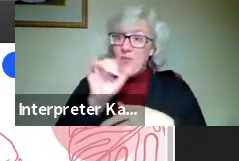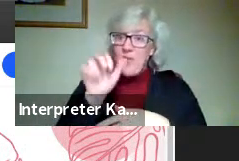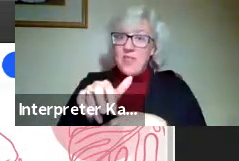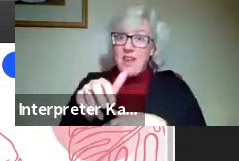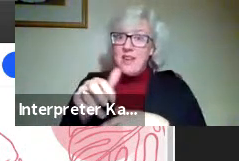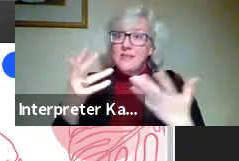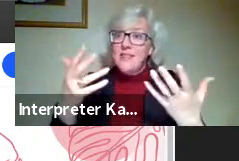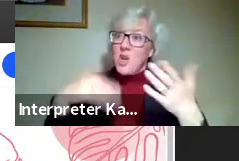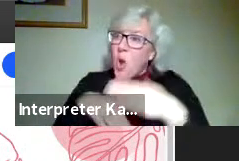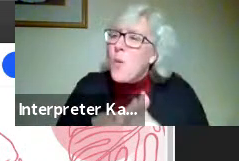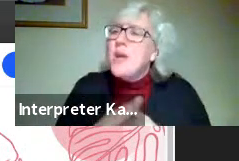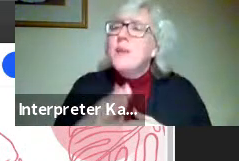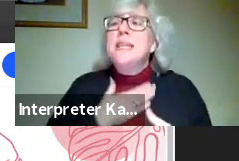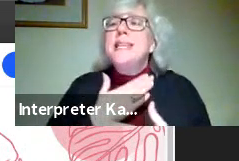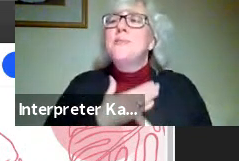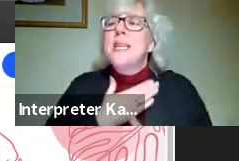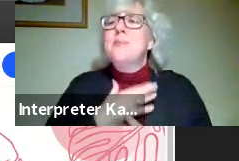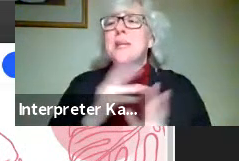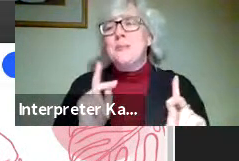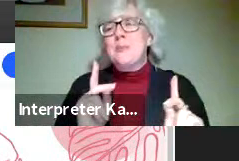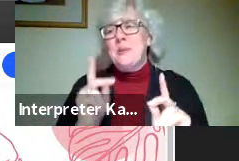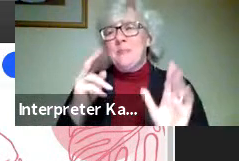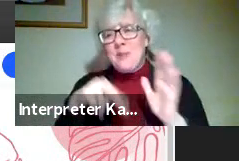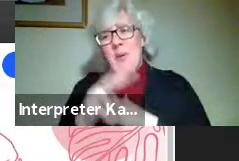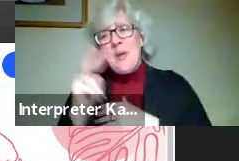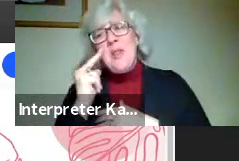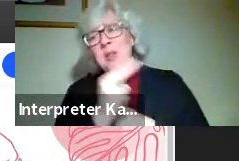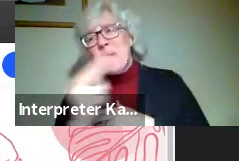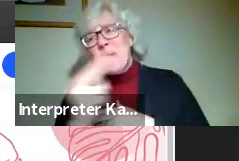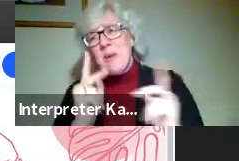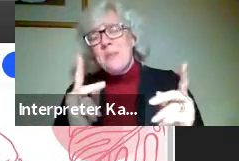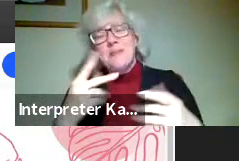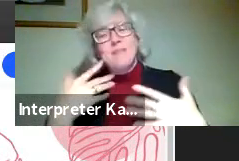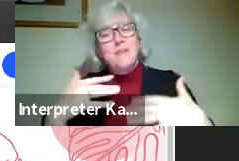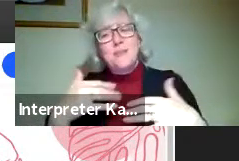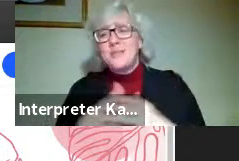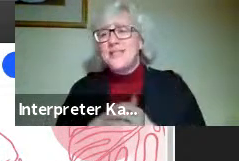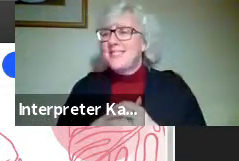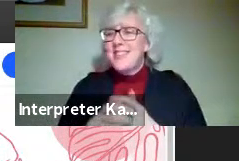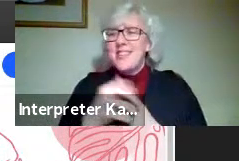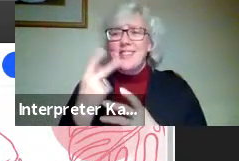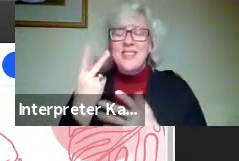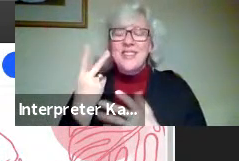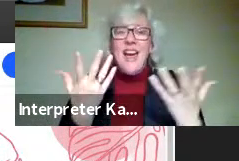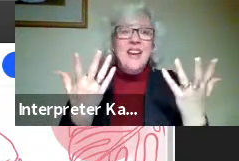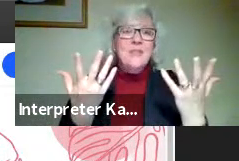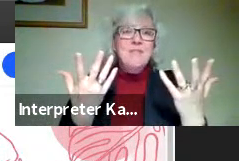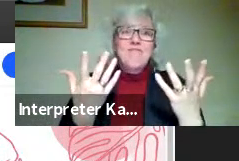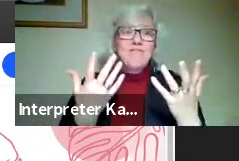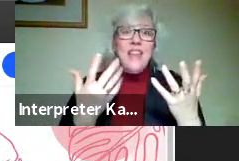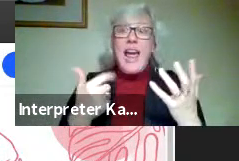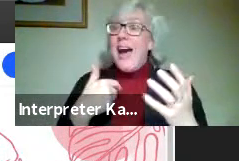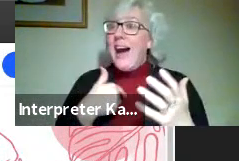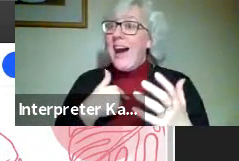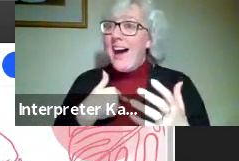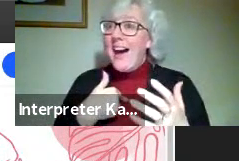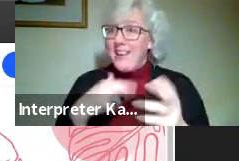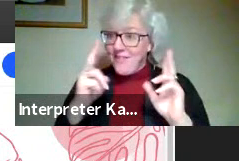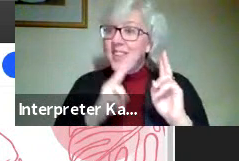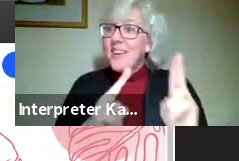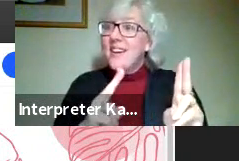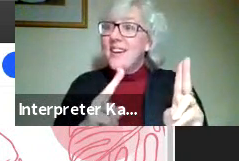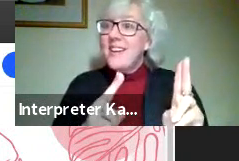in, please, please go in and take a look at these portfolios, you guys. They're, I have the privilege